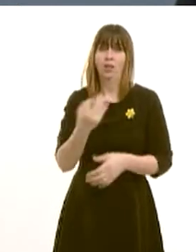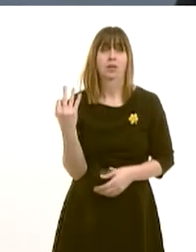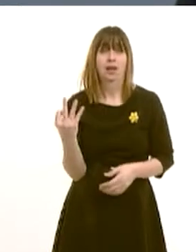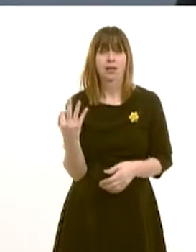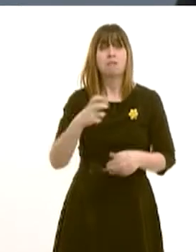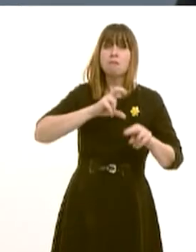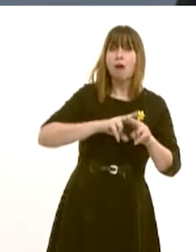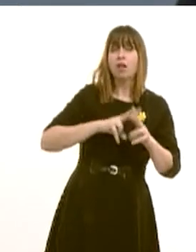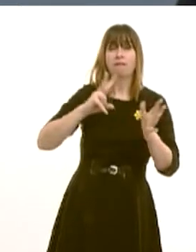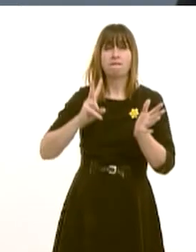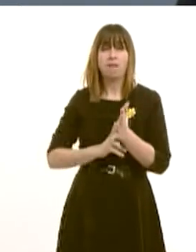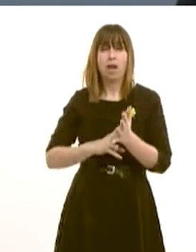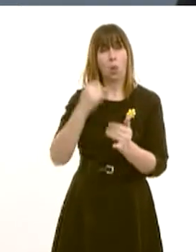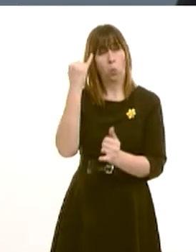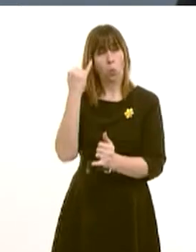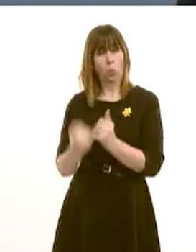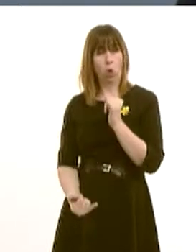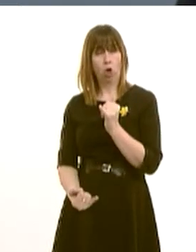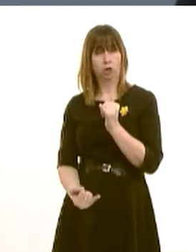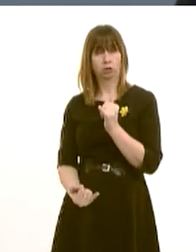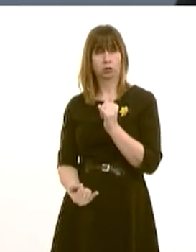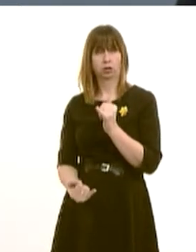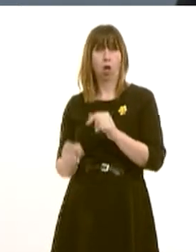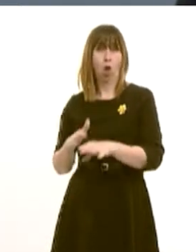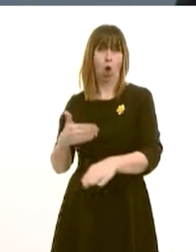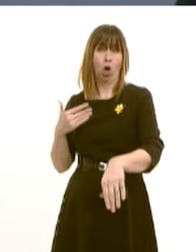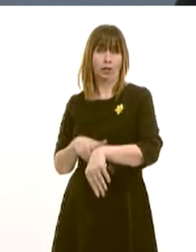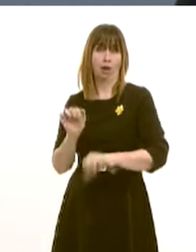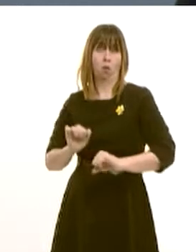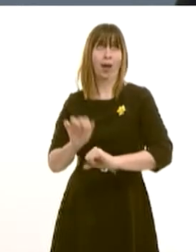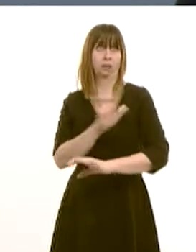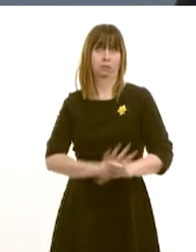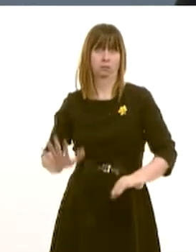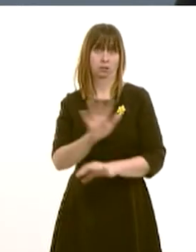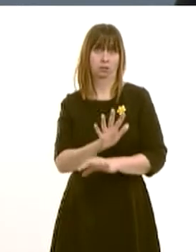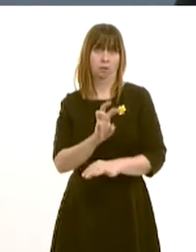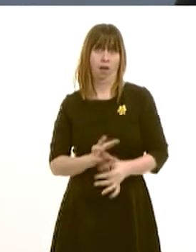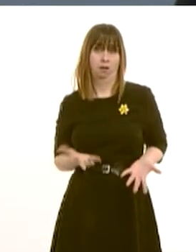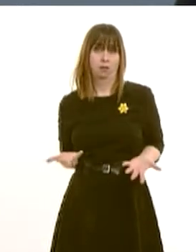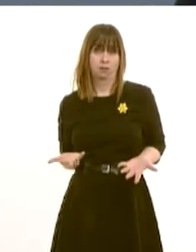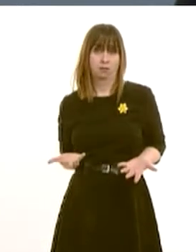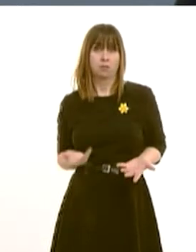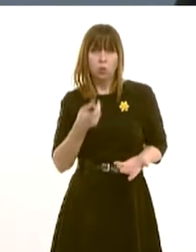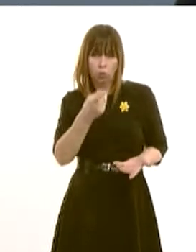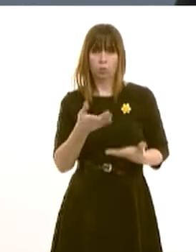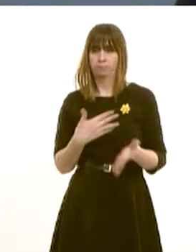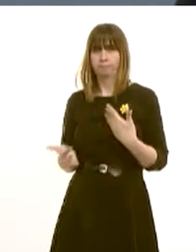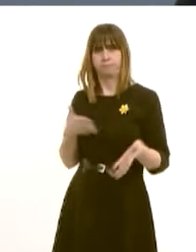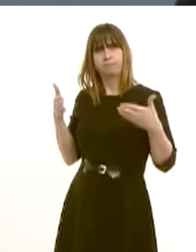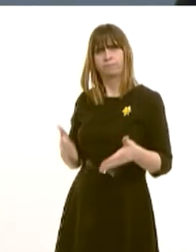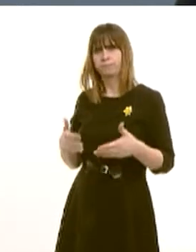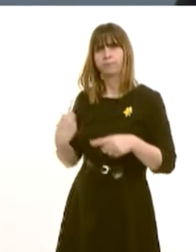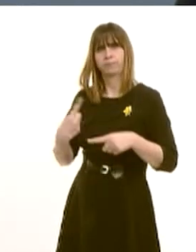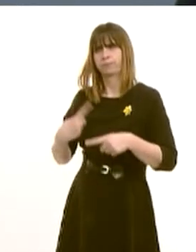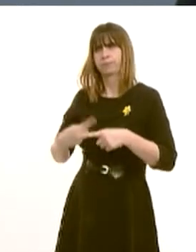Cardiff and the Vale having the poorest referral times, what action is the Welsh Government taking to make sure that